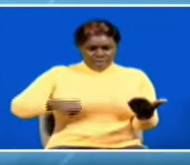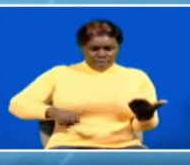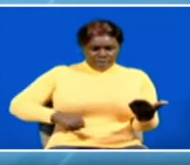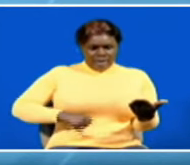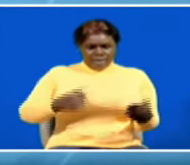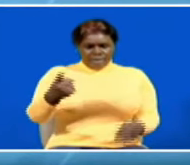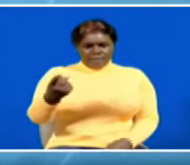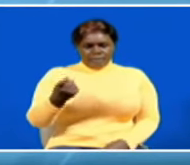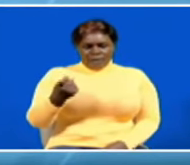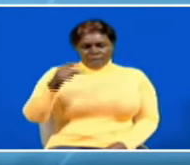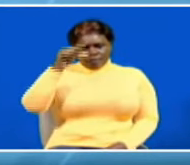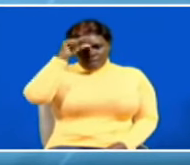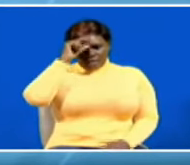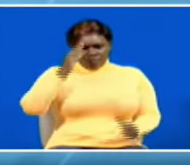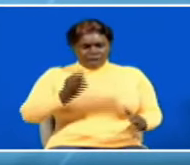reprimanded governor of isola